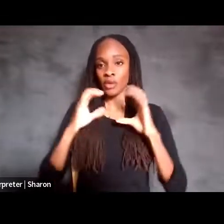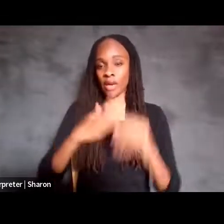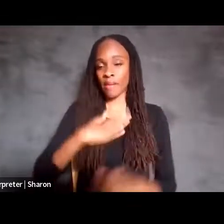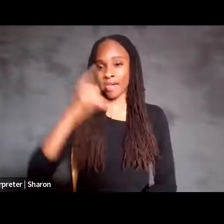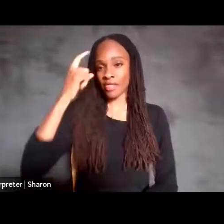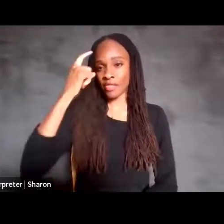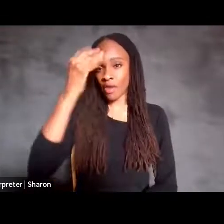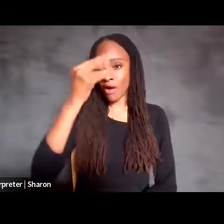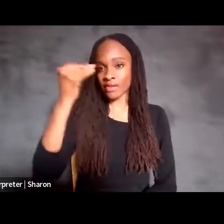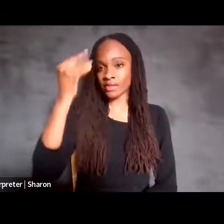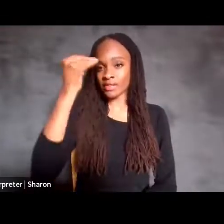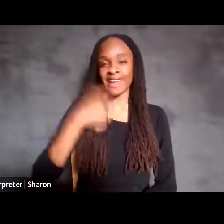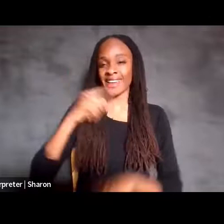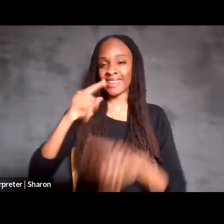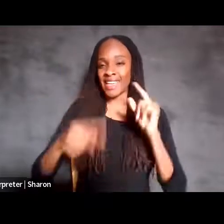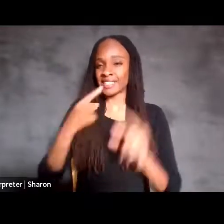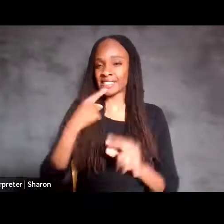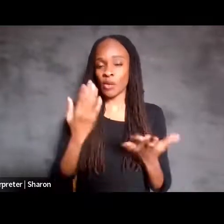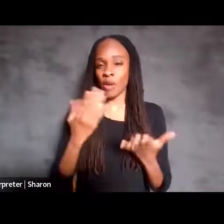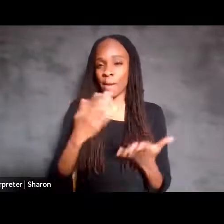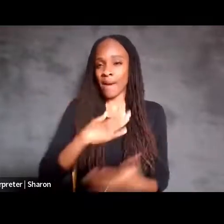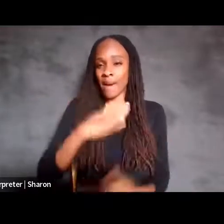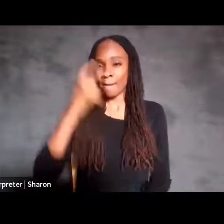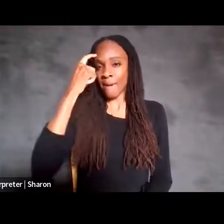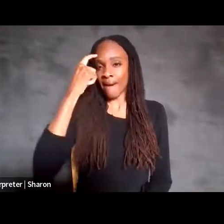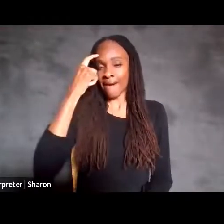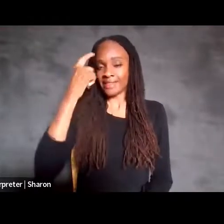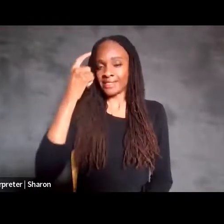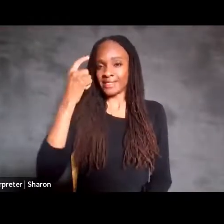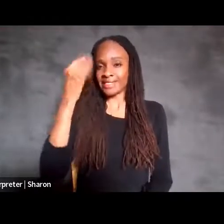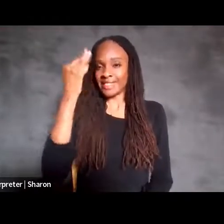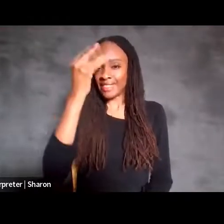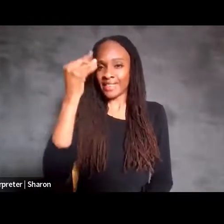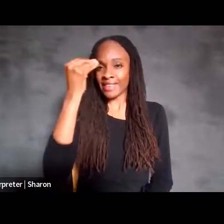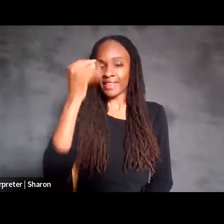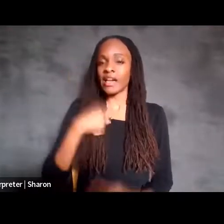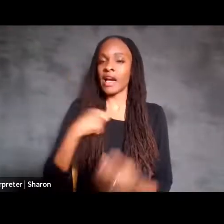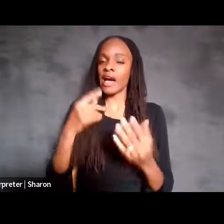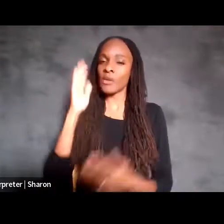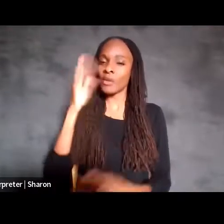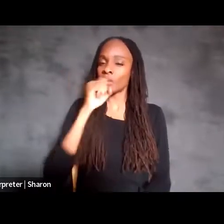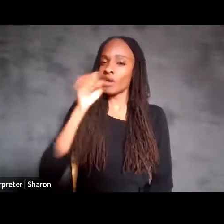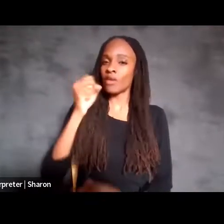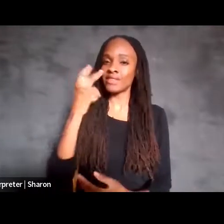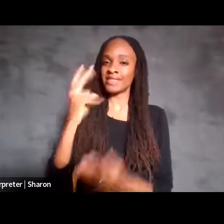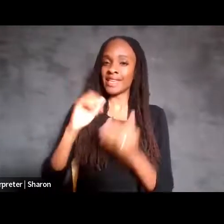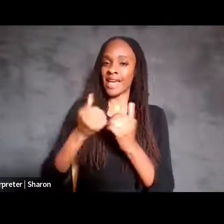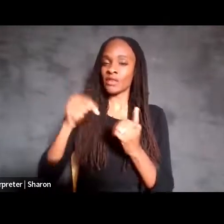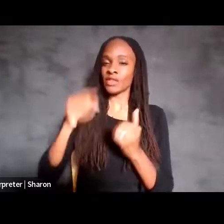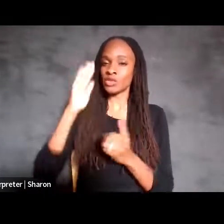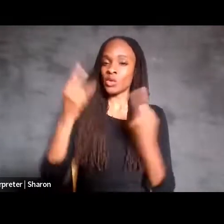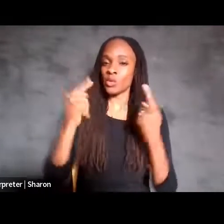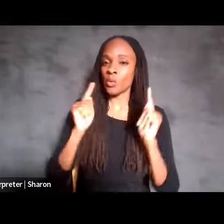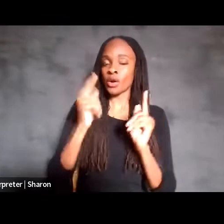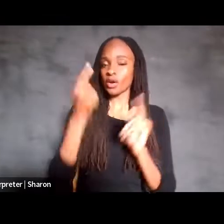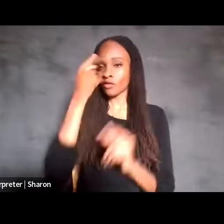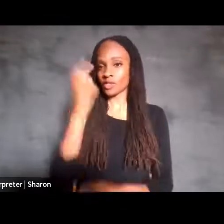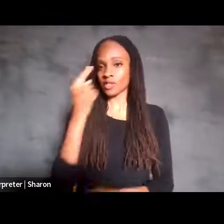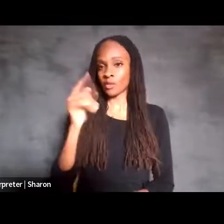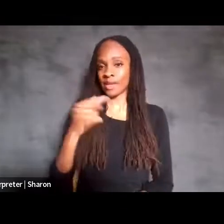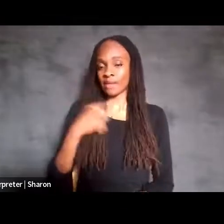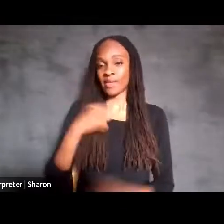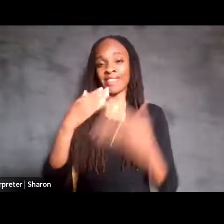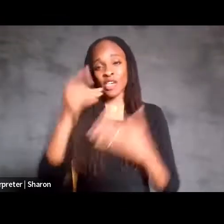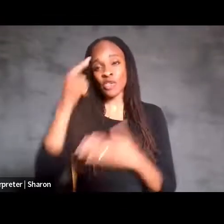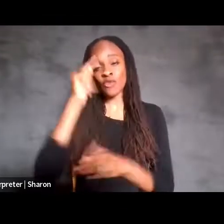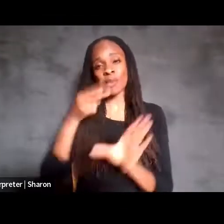I can't say what my mind is thinking. I would love to see how this would work for someone like me. So thanks that you are participating, Pancho.